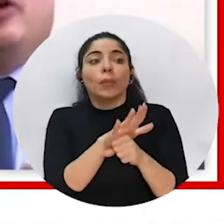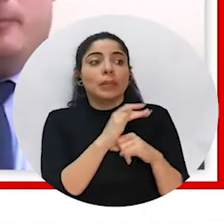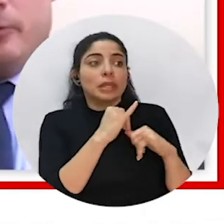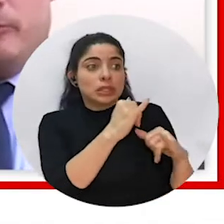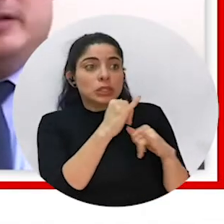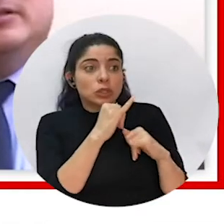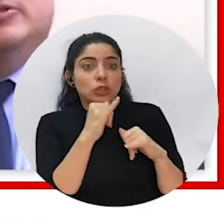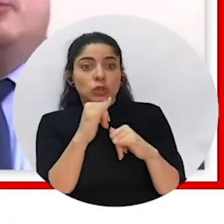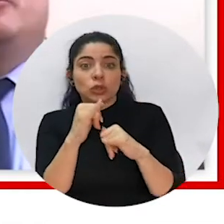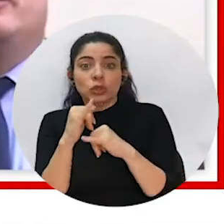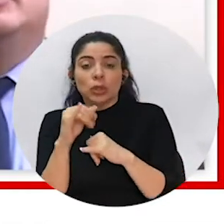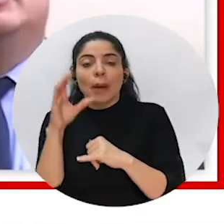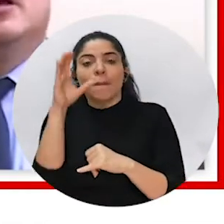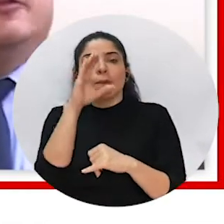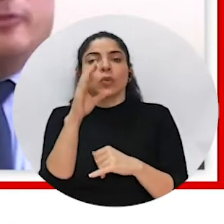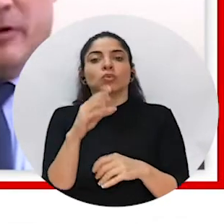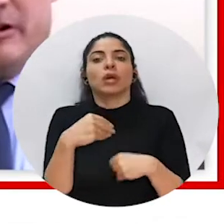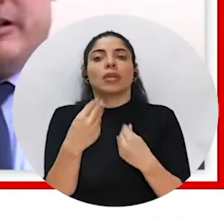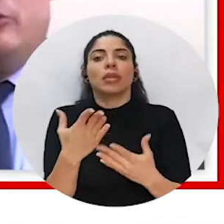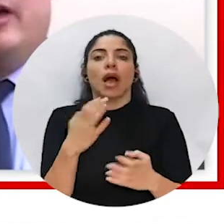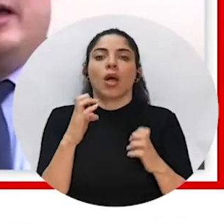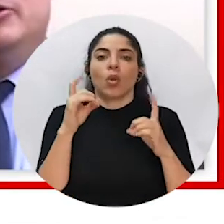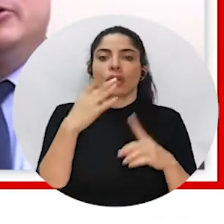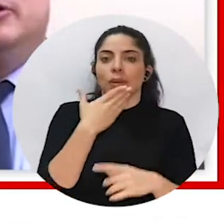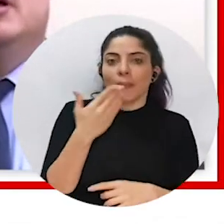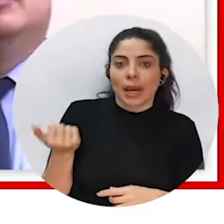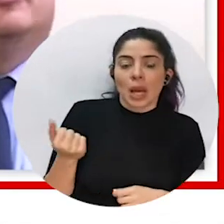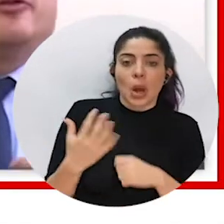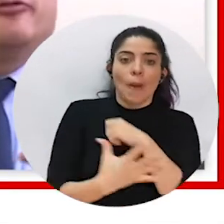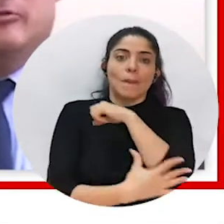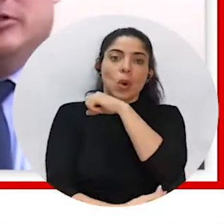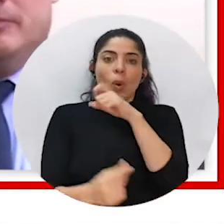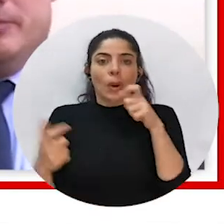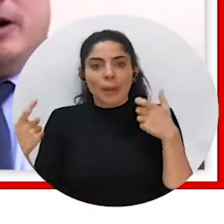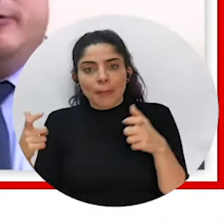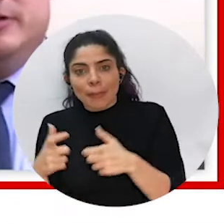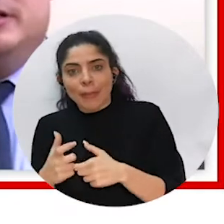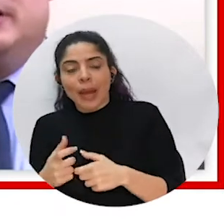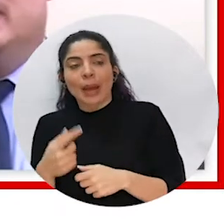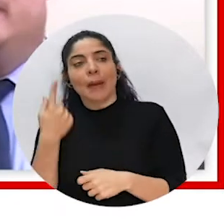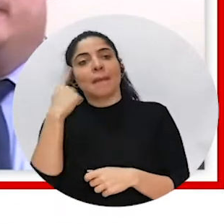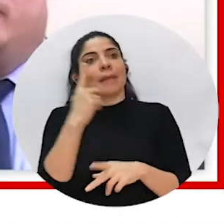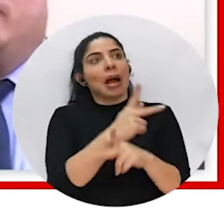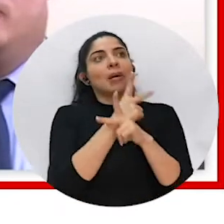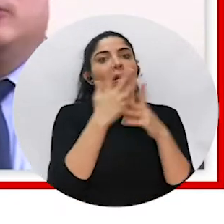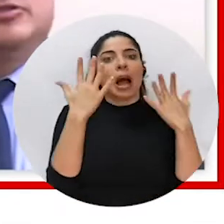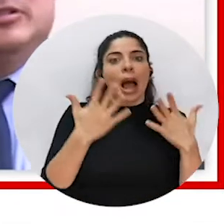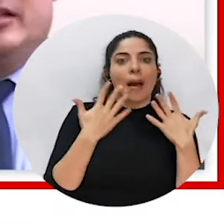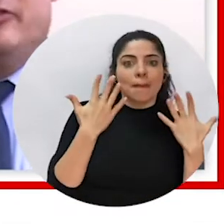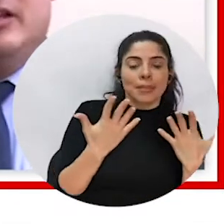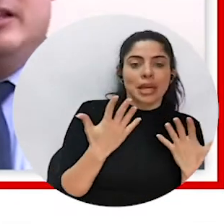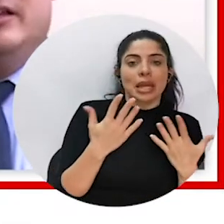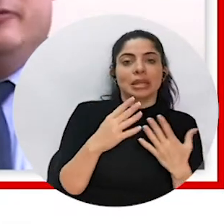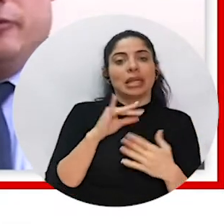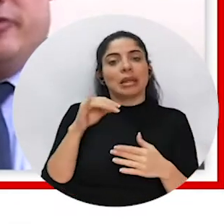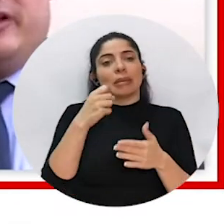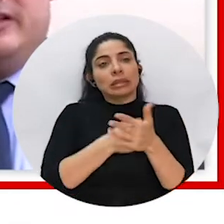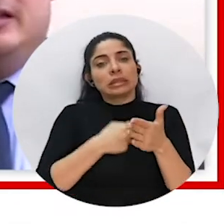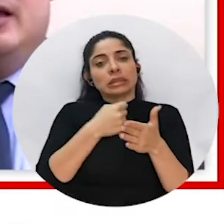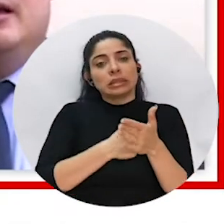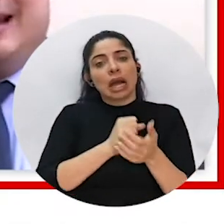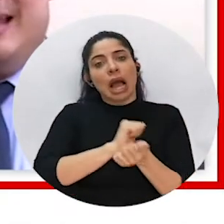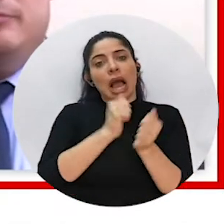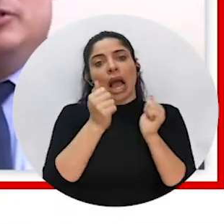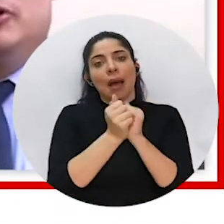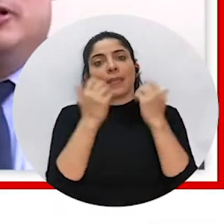but with compromise. Compromise for better education, for reducing poverty, for sustainability and for